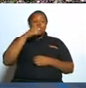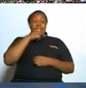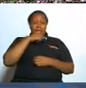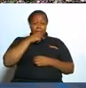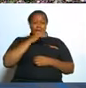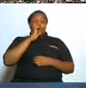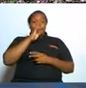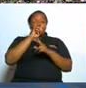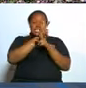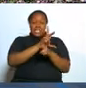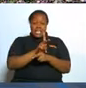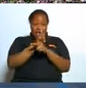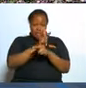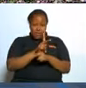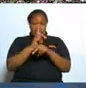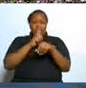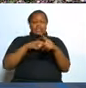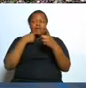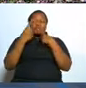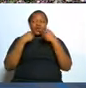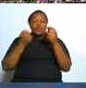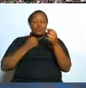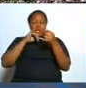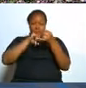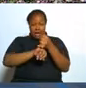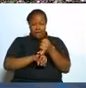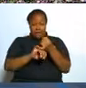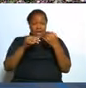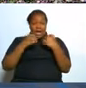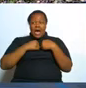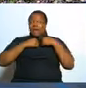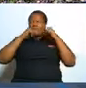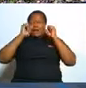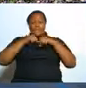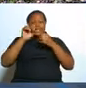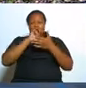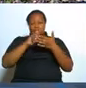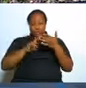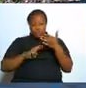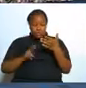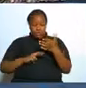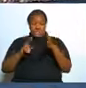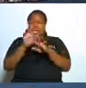talk to your wife they have an ability to read between the lines